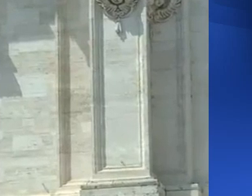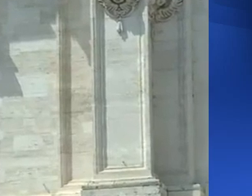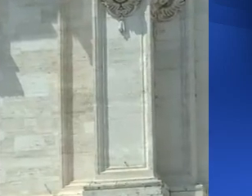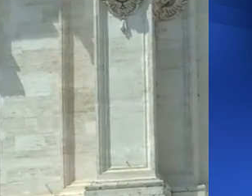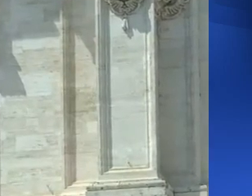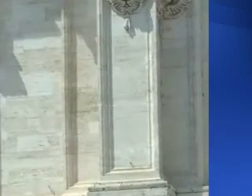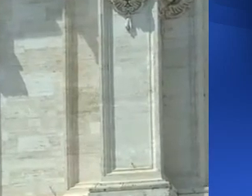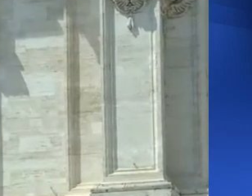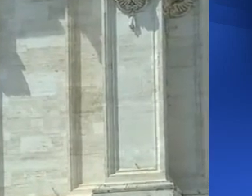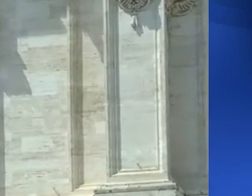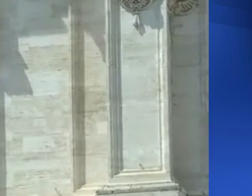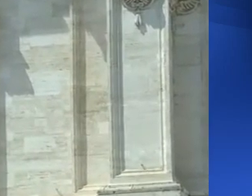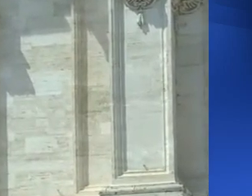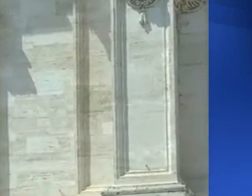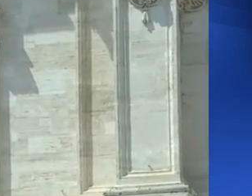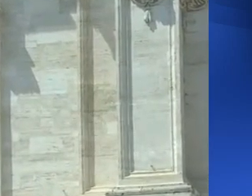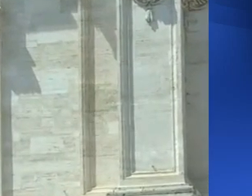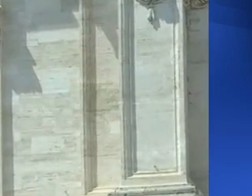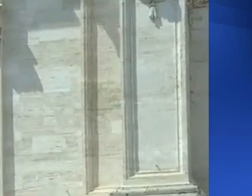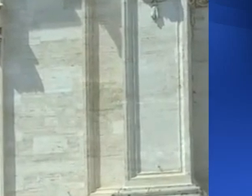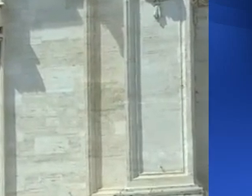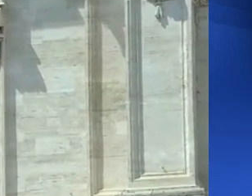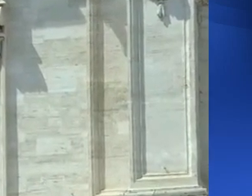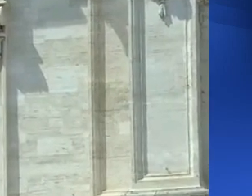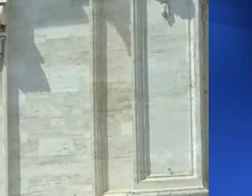I don't know.